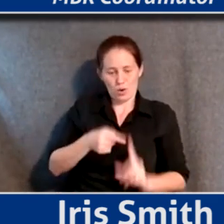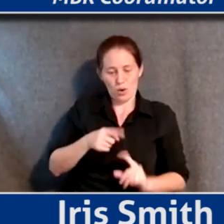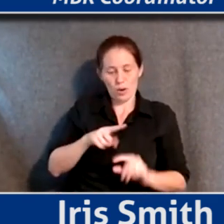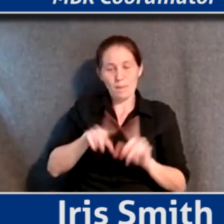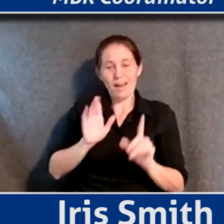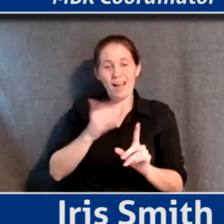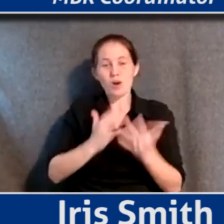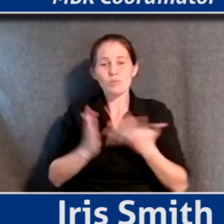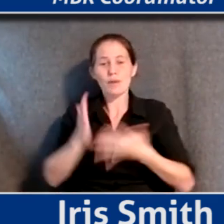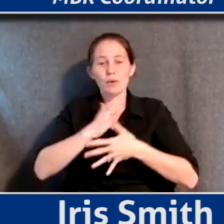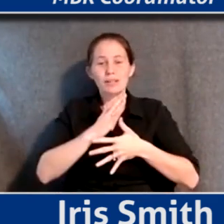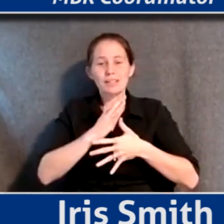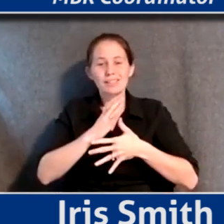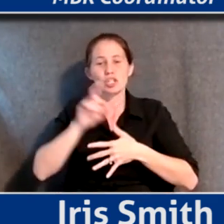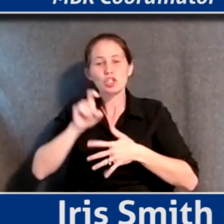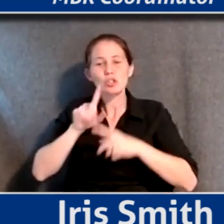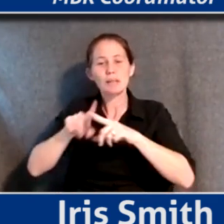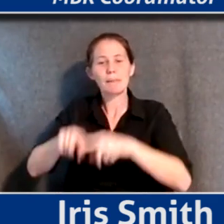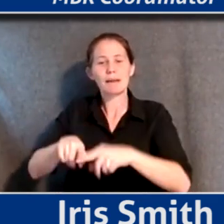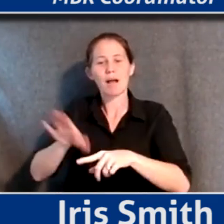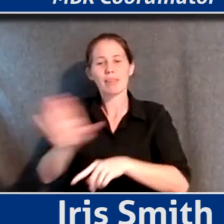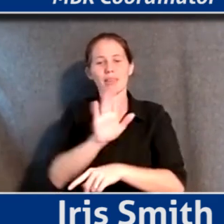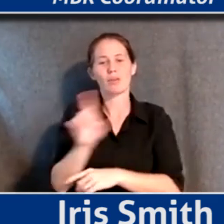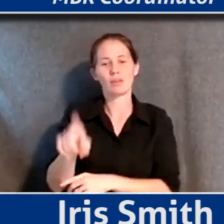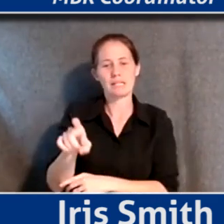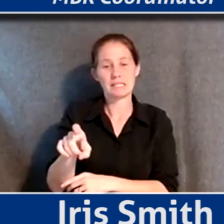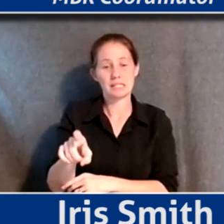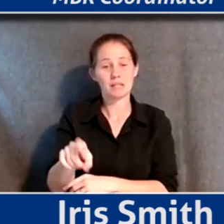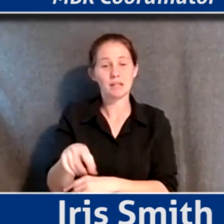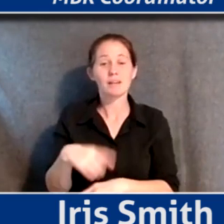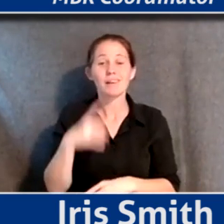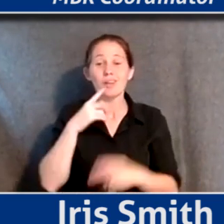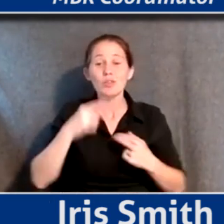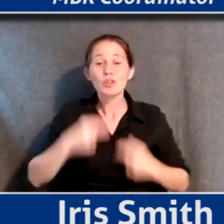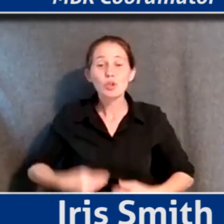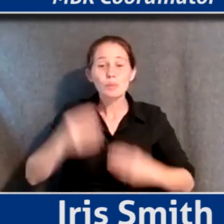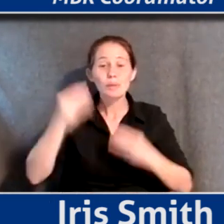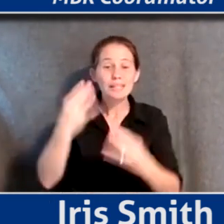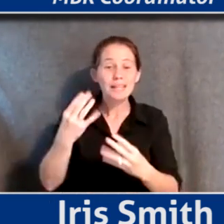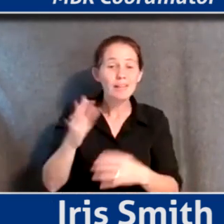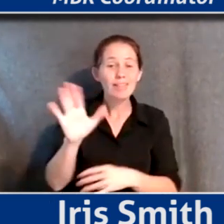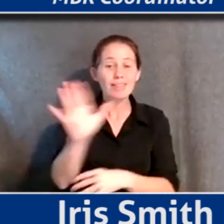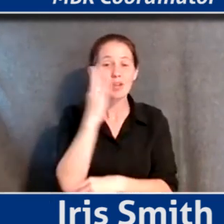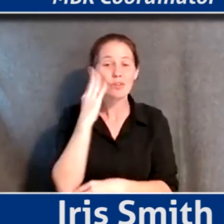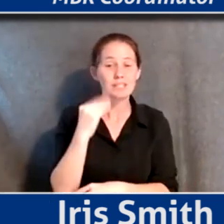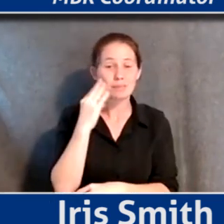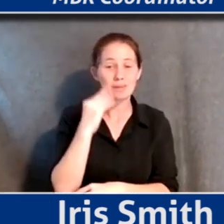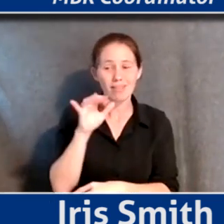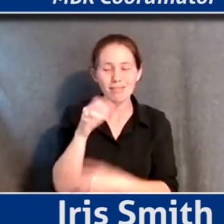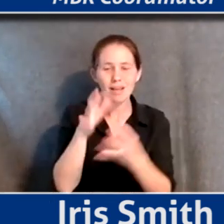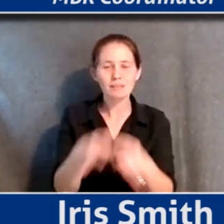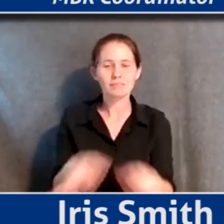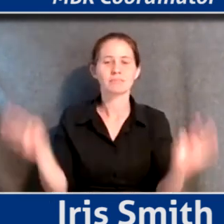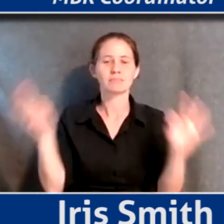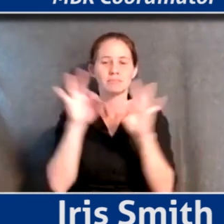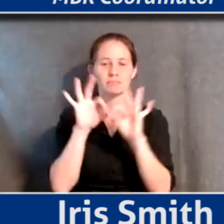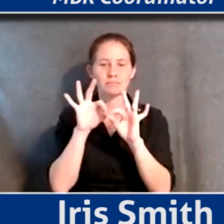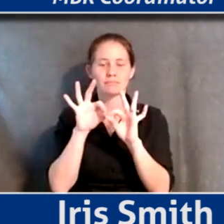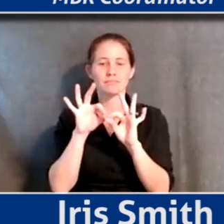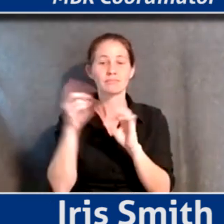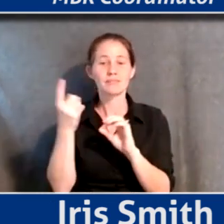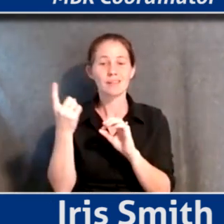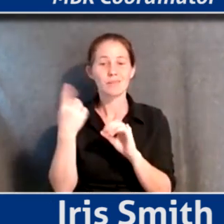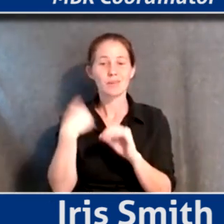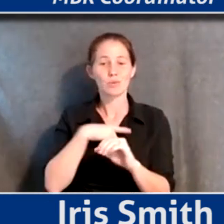priorities on what people need, like what Grant was talking about, the human data, the anecdotal experience is really important. And something that we